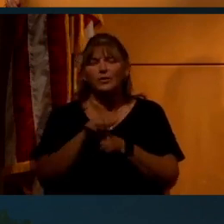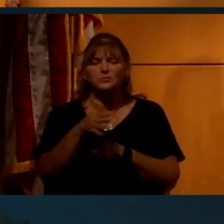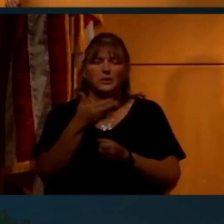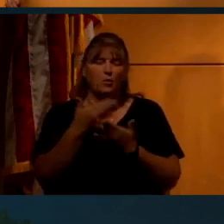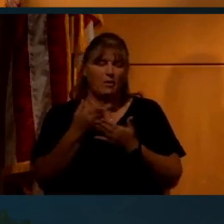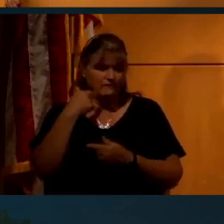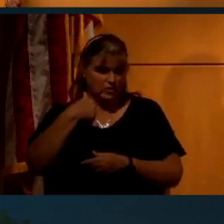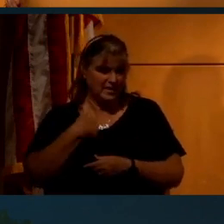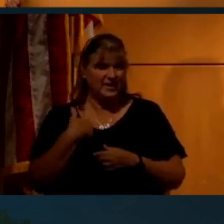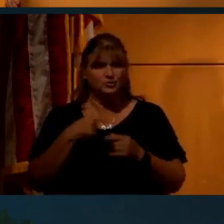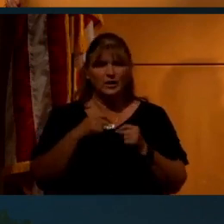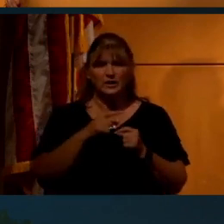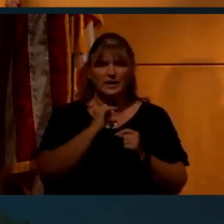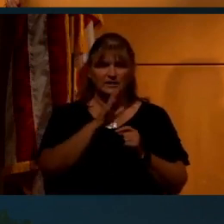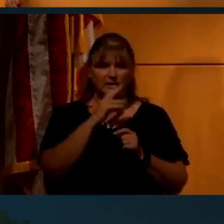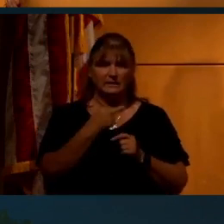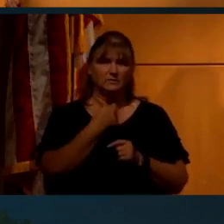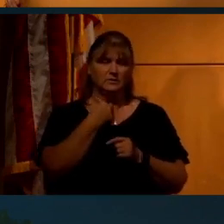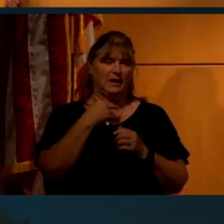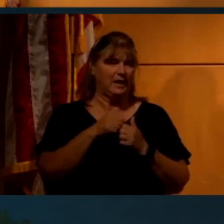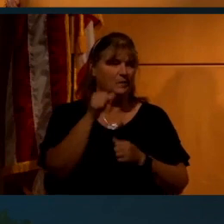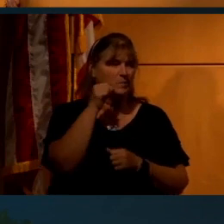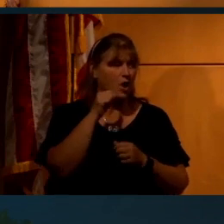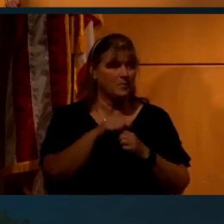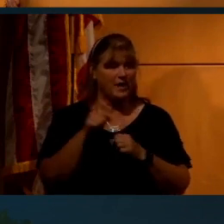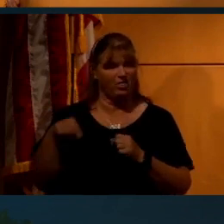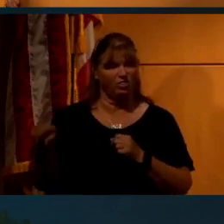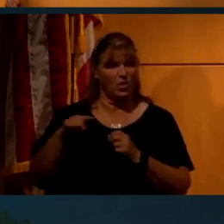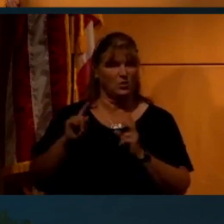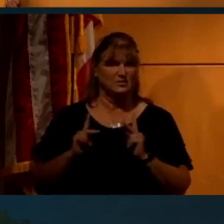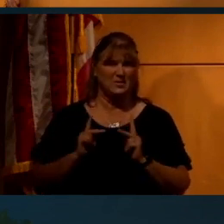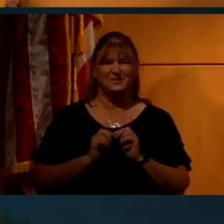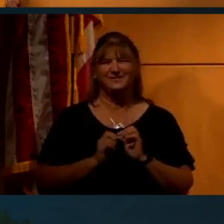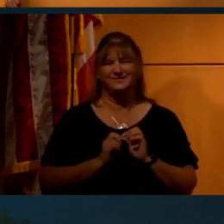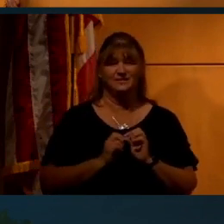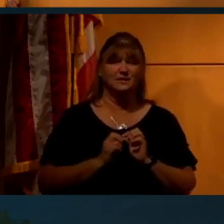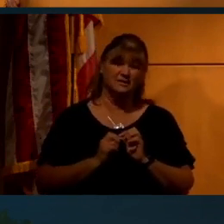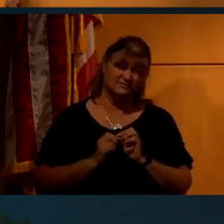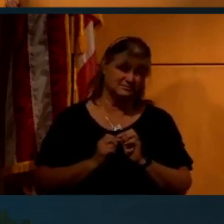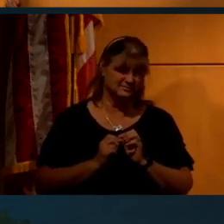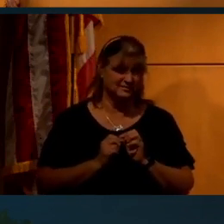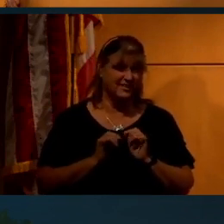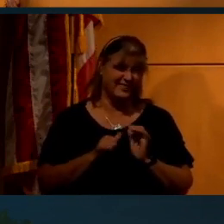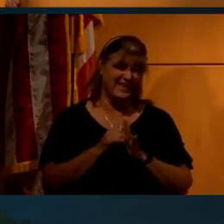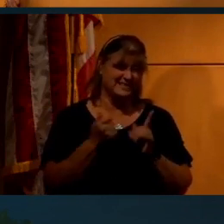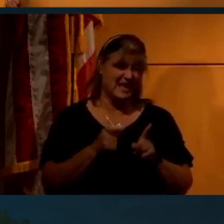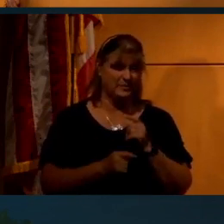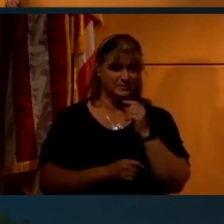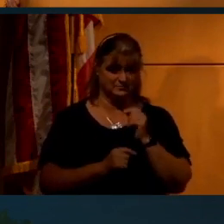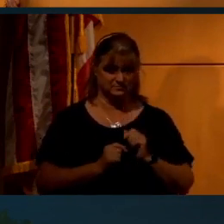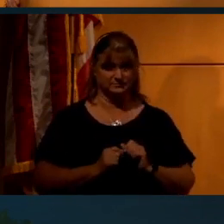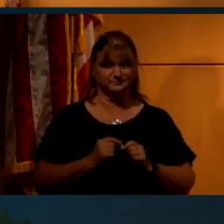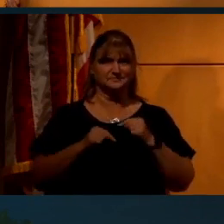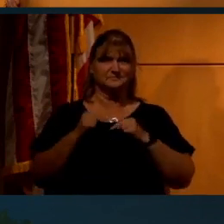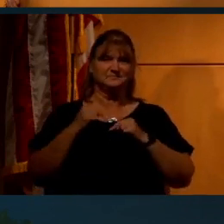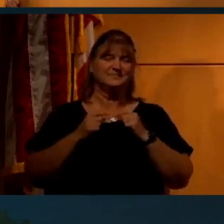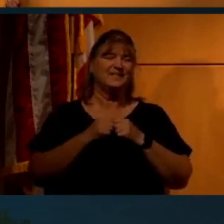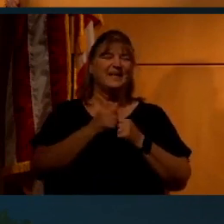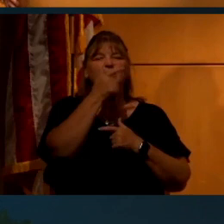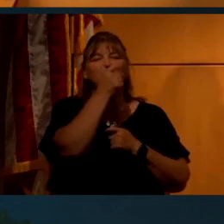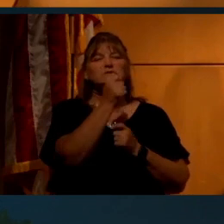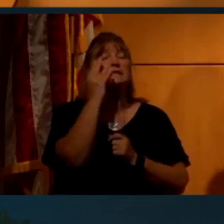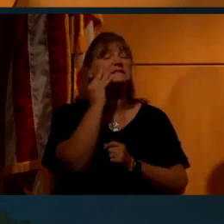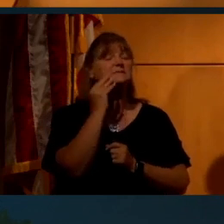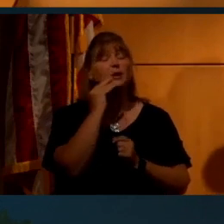well for me. I try not to get cornered at a bar by these people. Although that's happened. Yeah, that's always an interesting